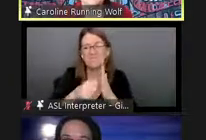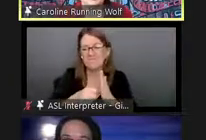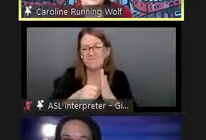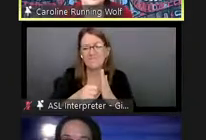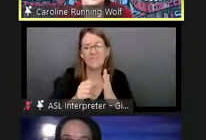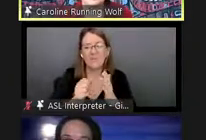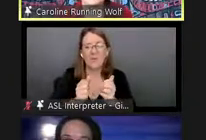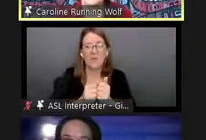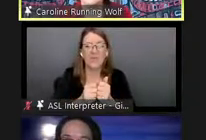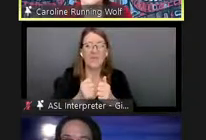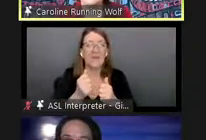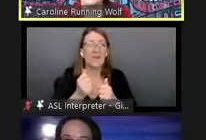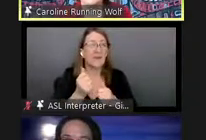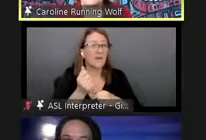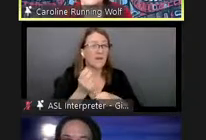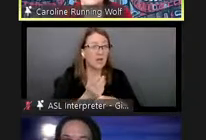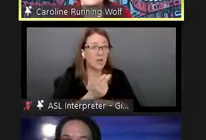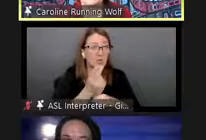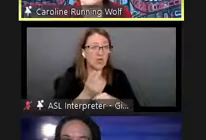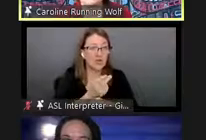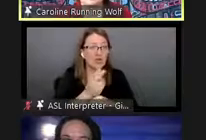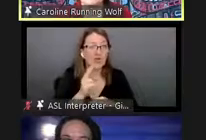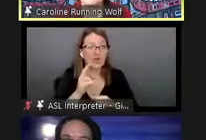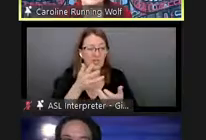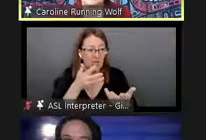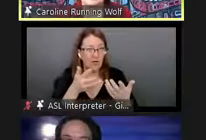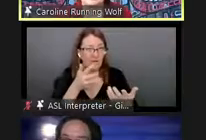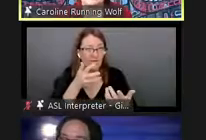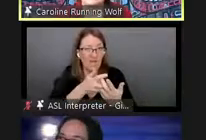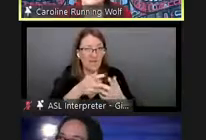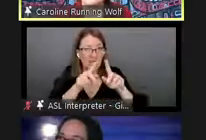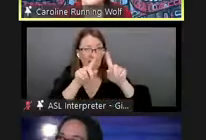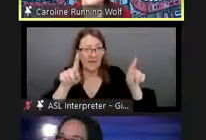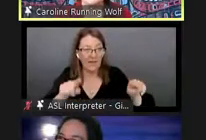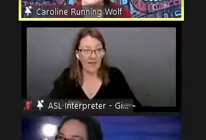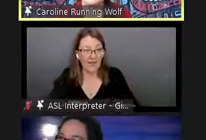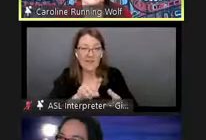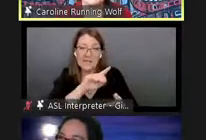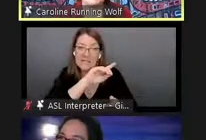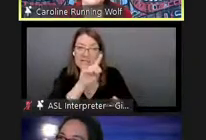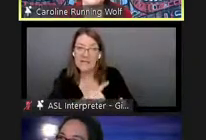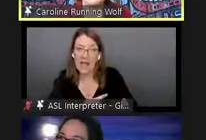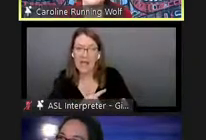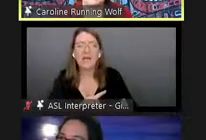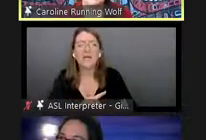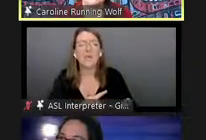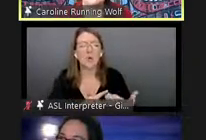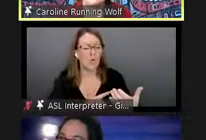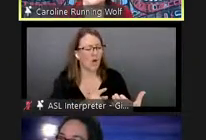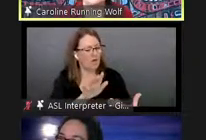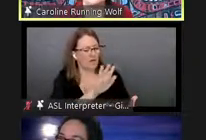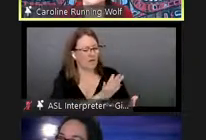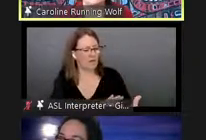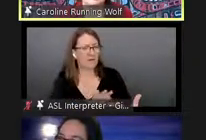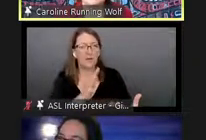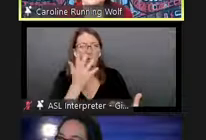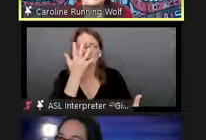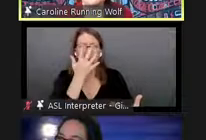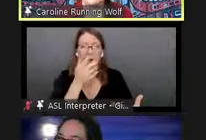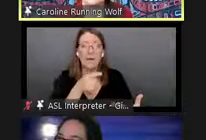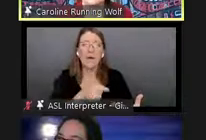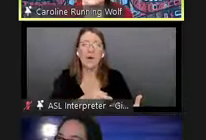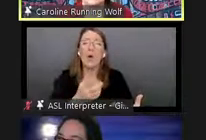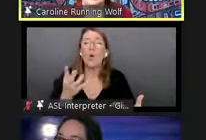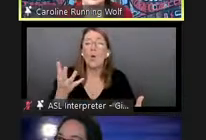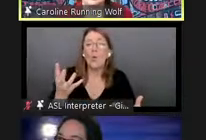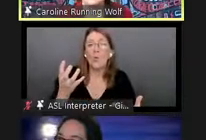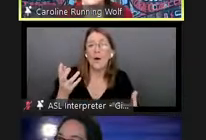user interface design one of the things that we paid much attention to was that we wanted people to uh immerse